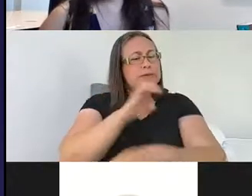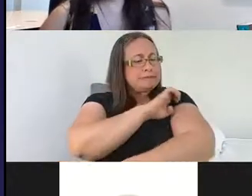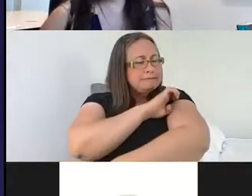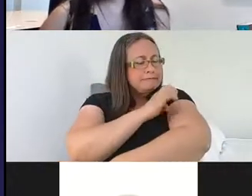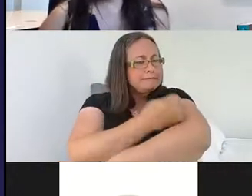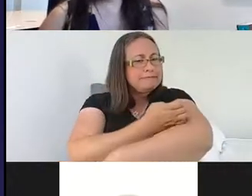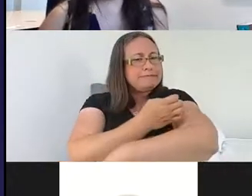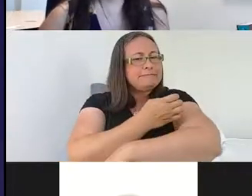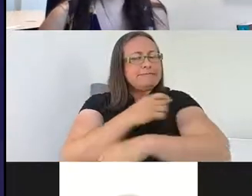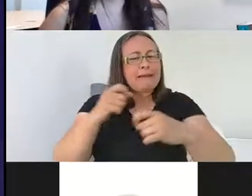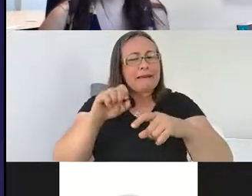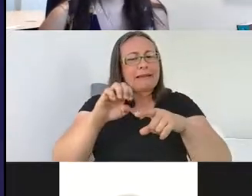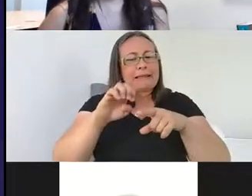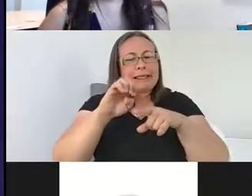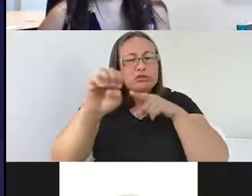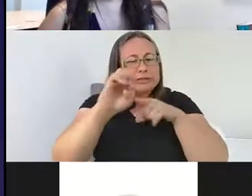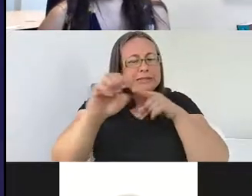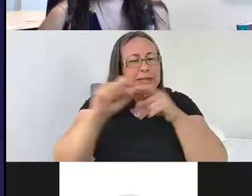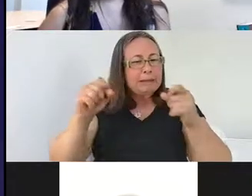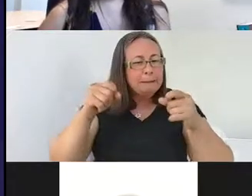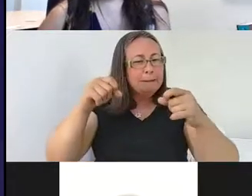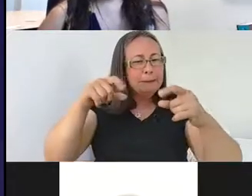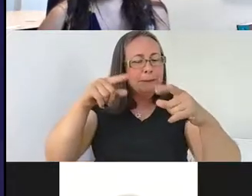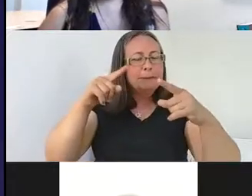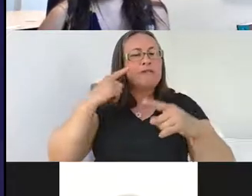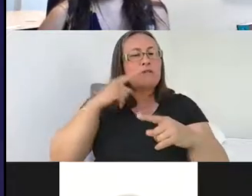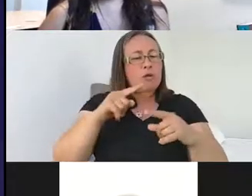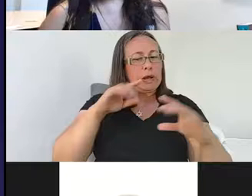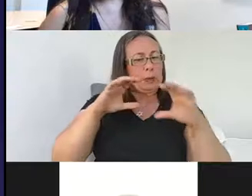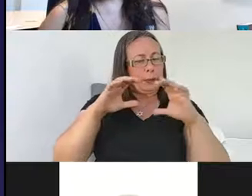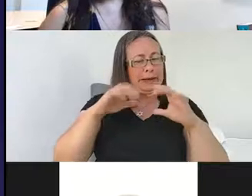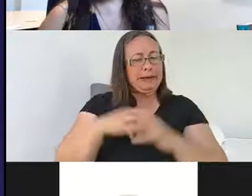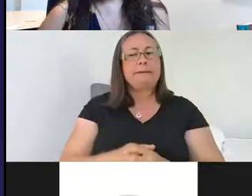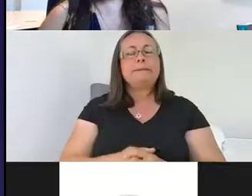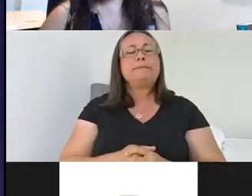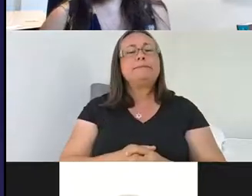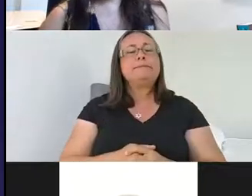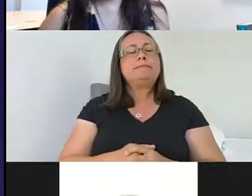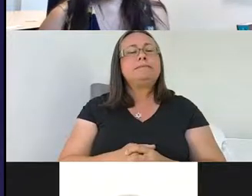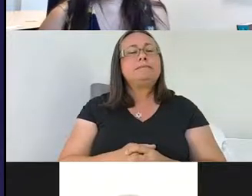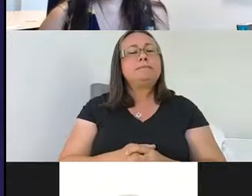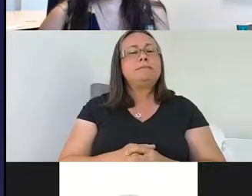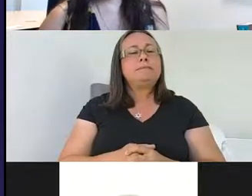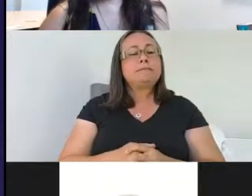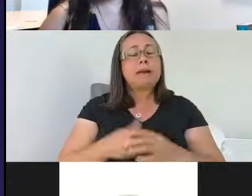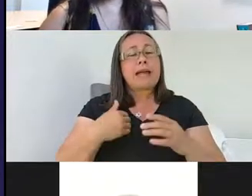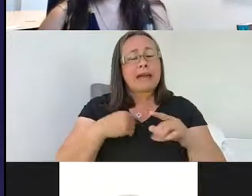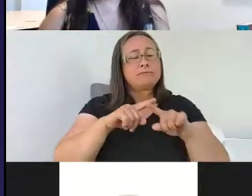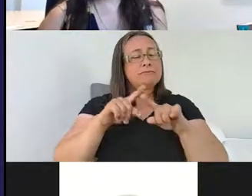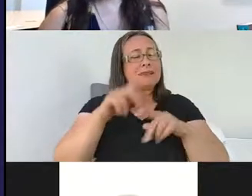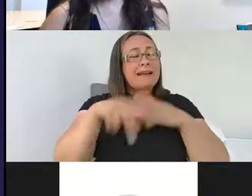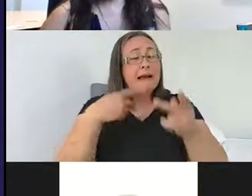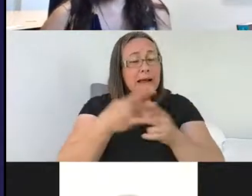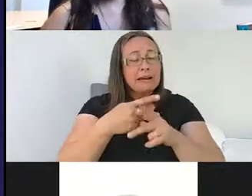in voltage to communicate. So neurons have, there's a lot of different kind of types of neurons, but generally